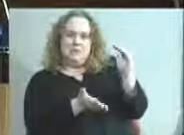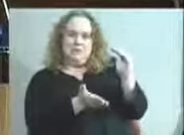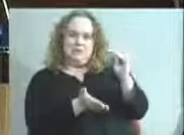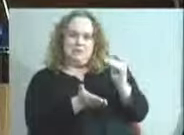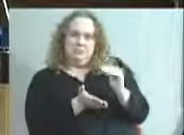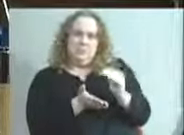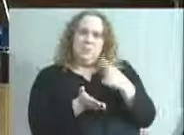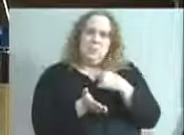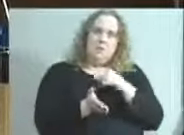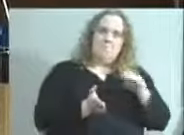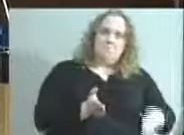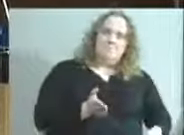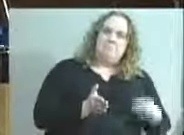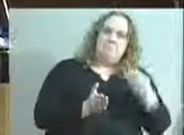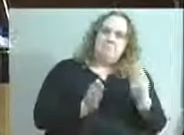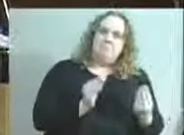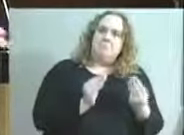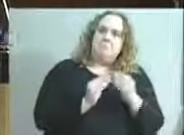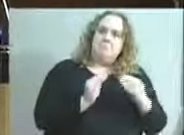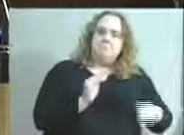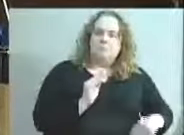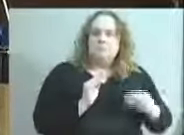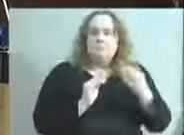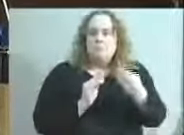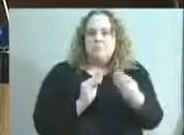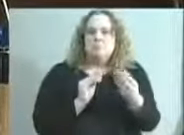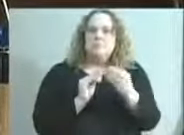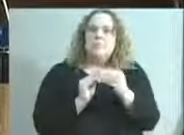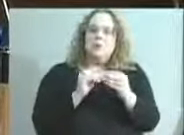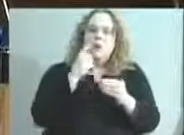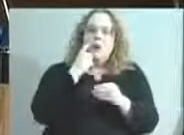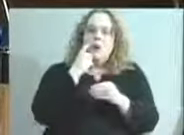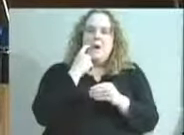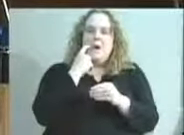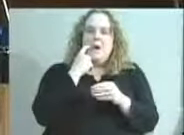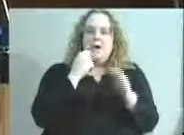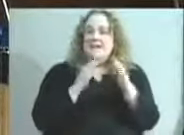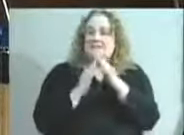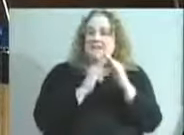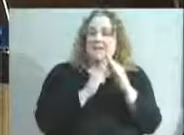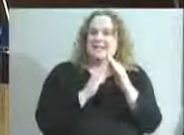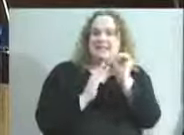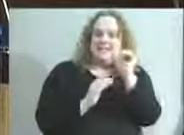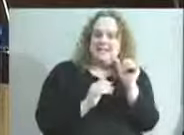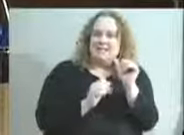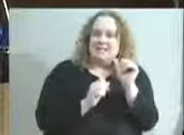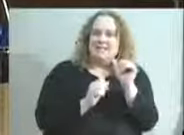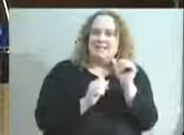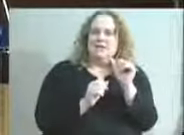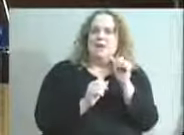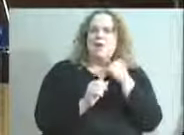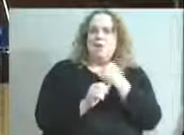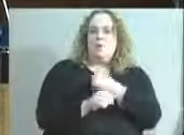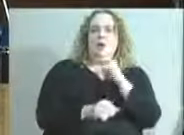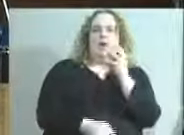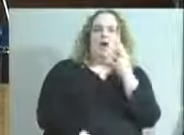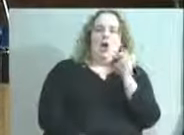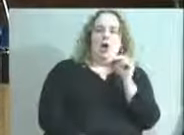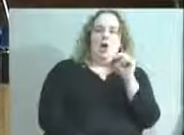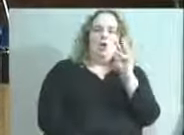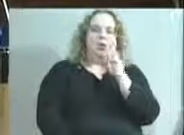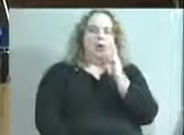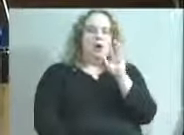doesn't necessarily charge the metro parks, for example, for the water it uses because we own the water company and we own our sewage.